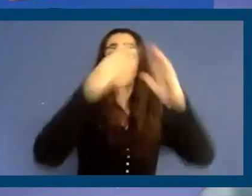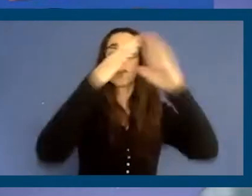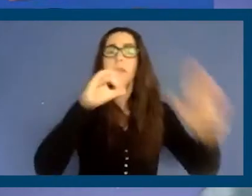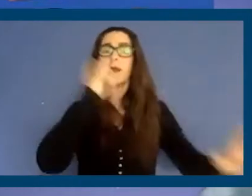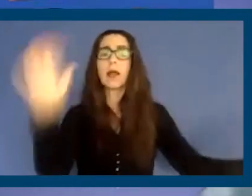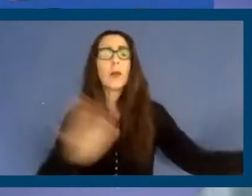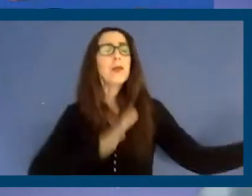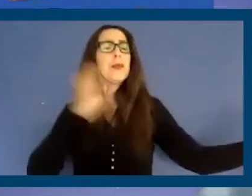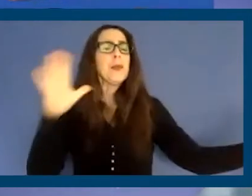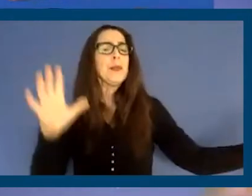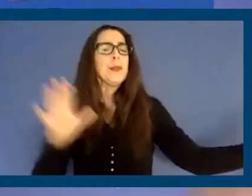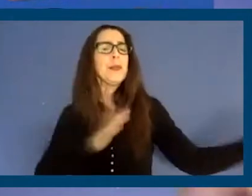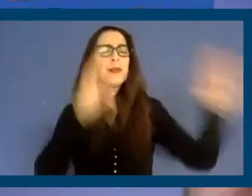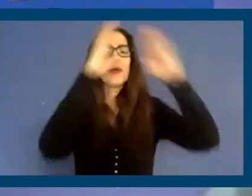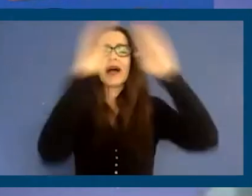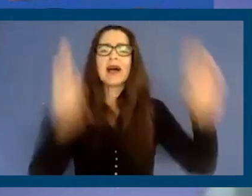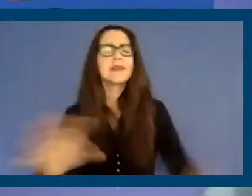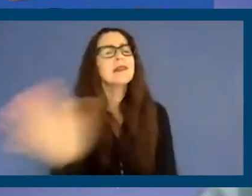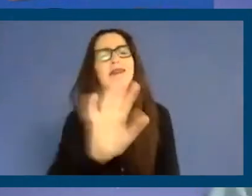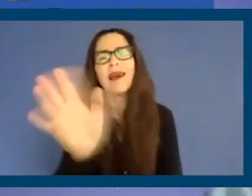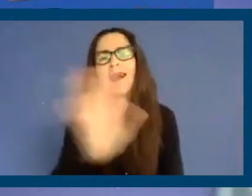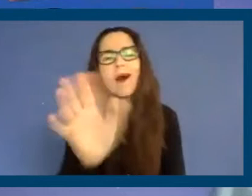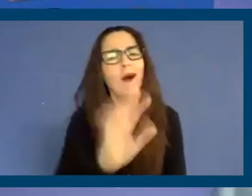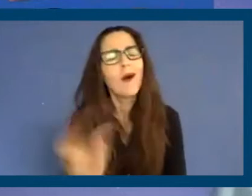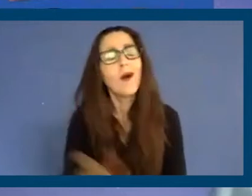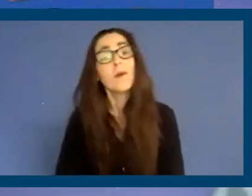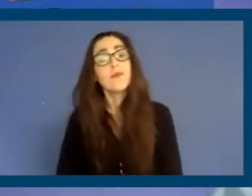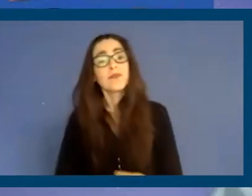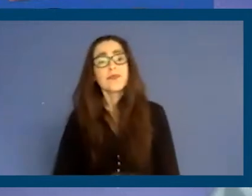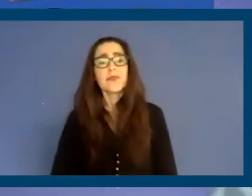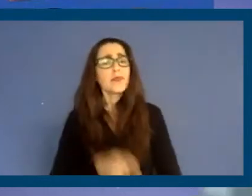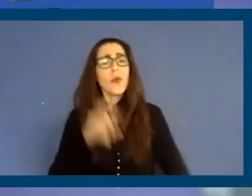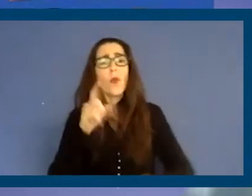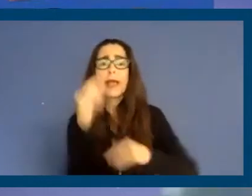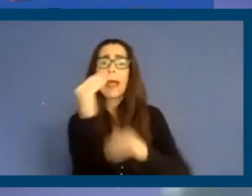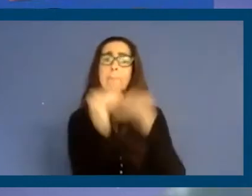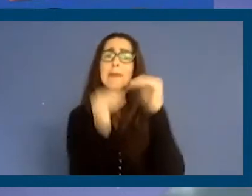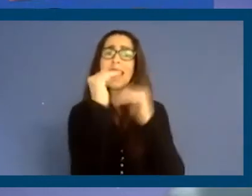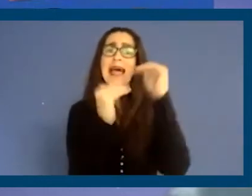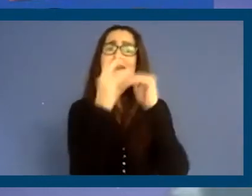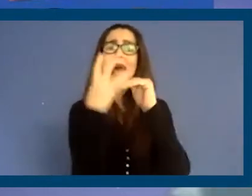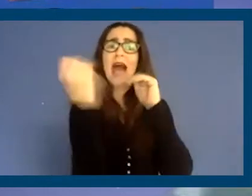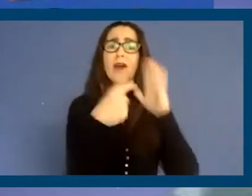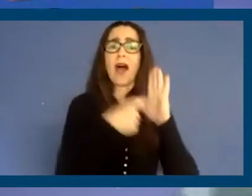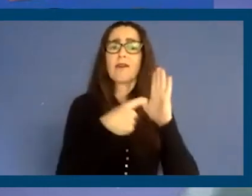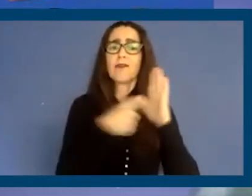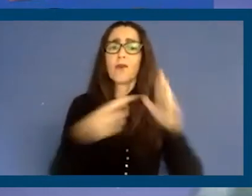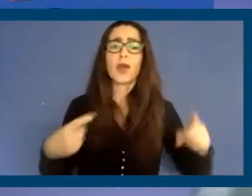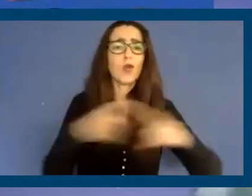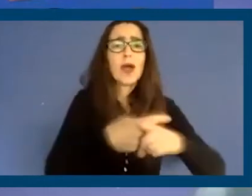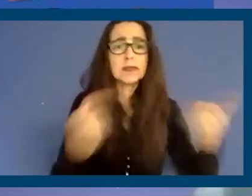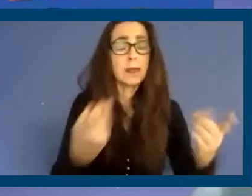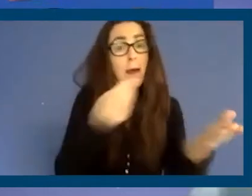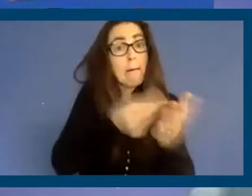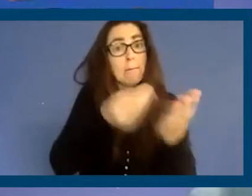housing. Because we're never going to build our way out of our affordable housing crisis because the money